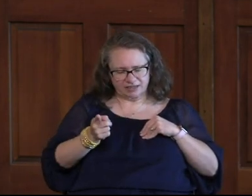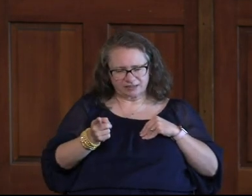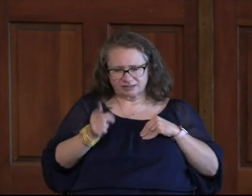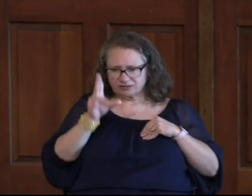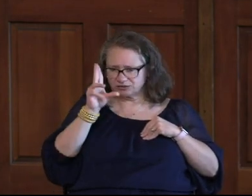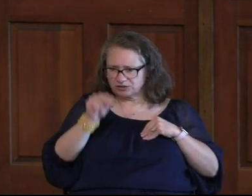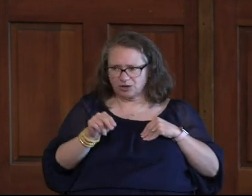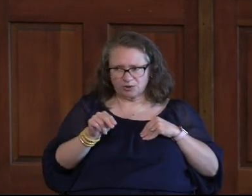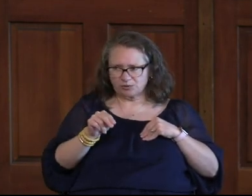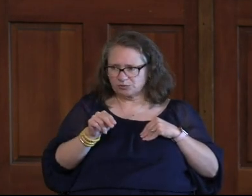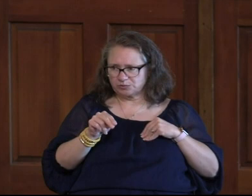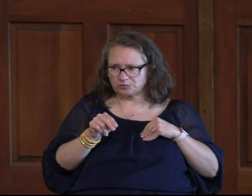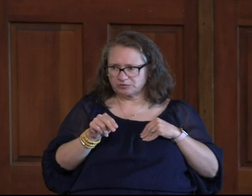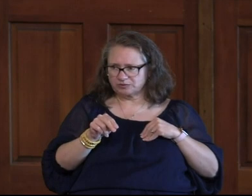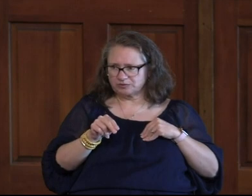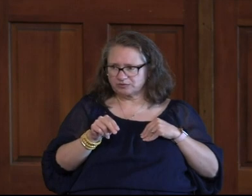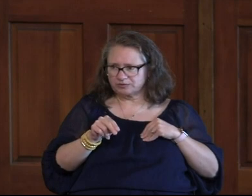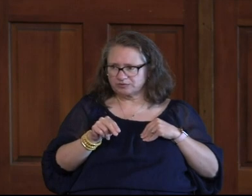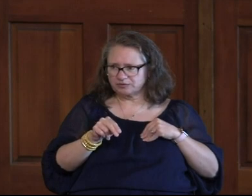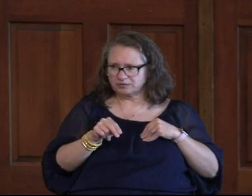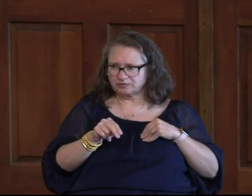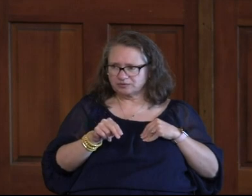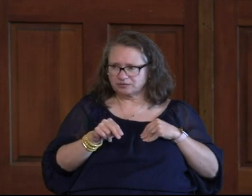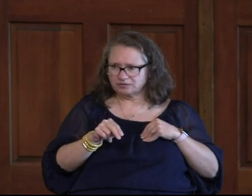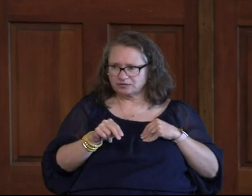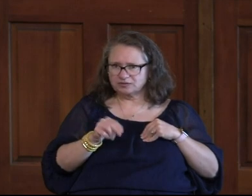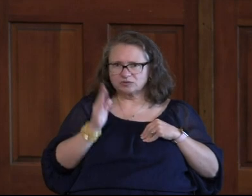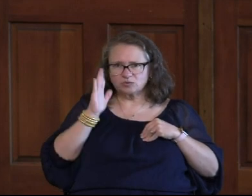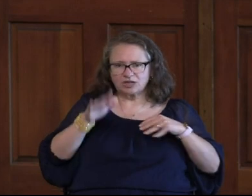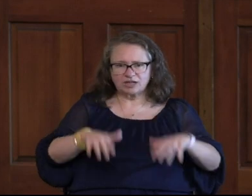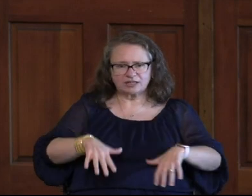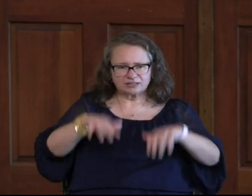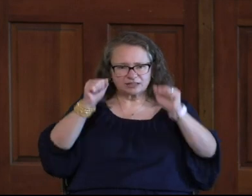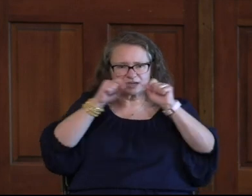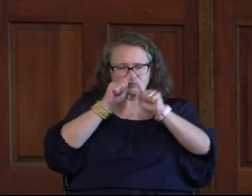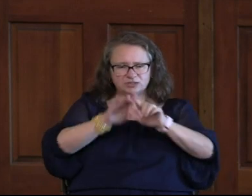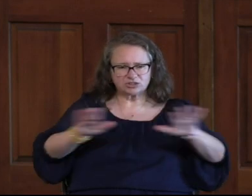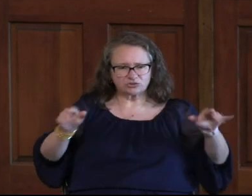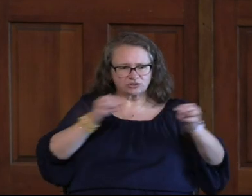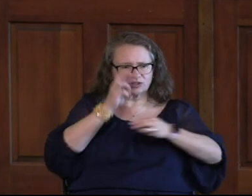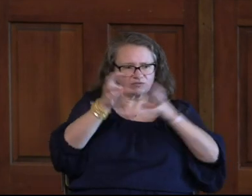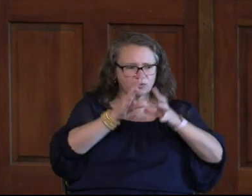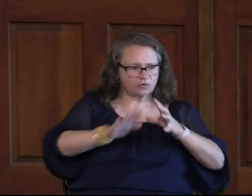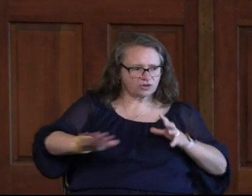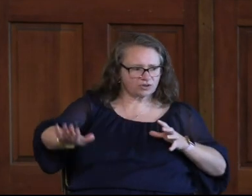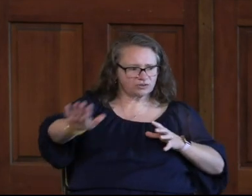is saying no. and they said, well then we'll adopt the children of the world.